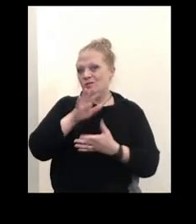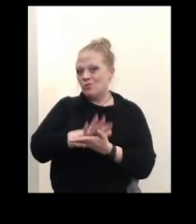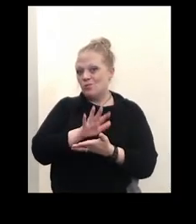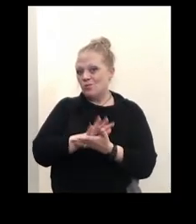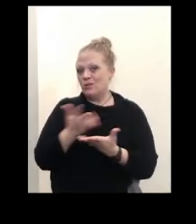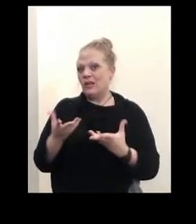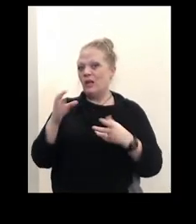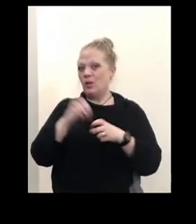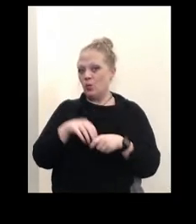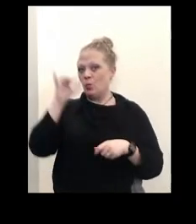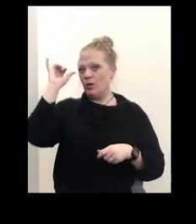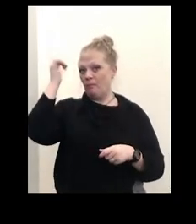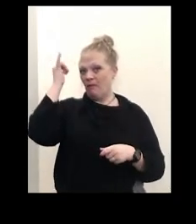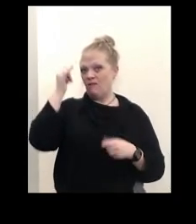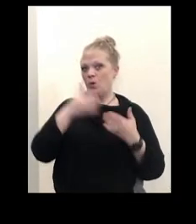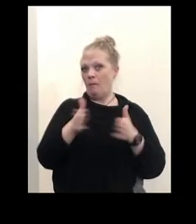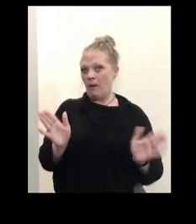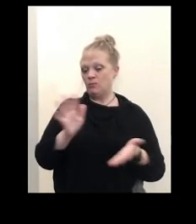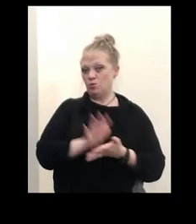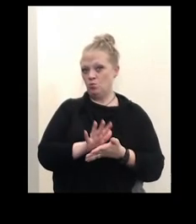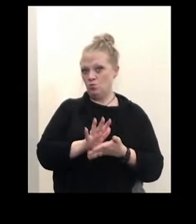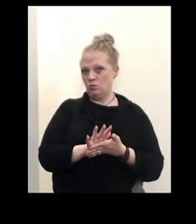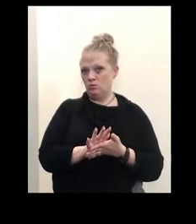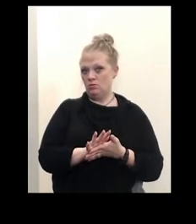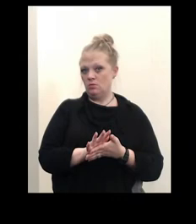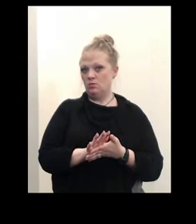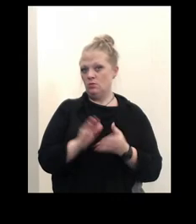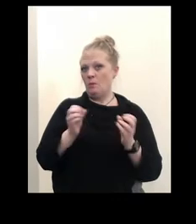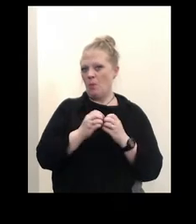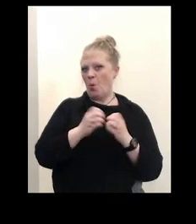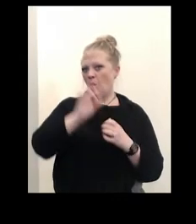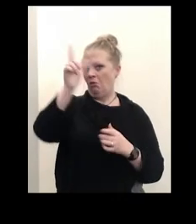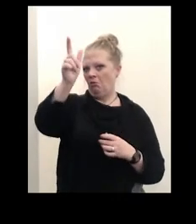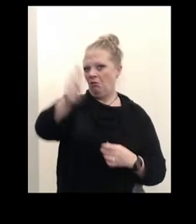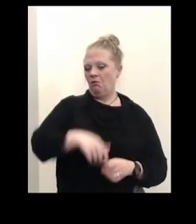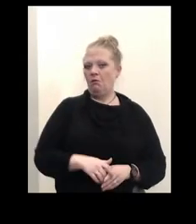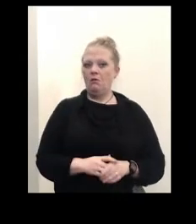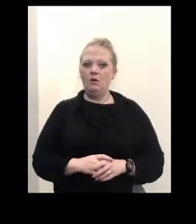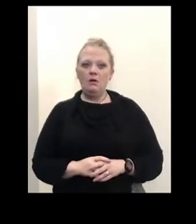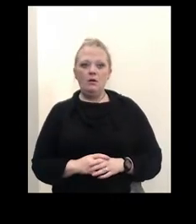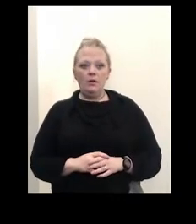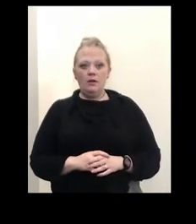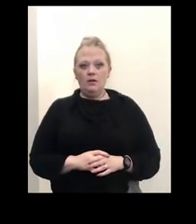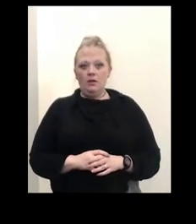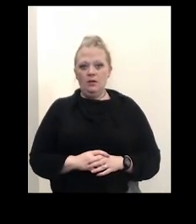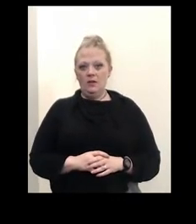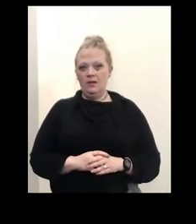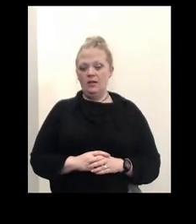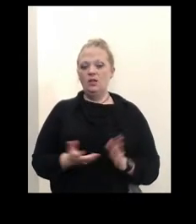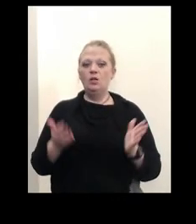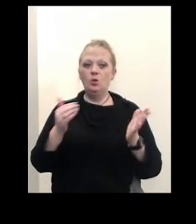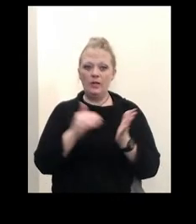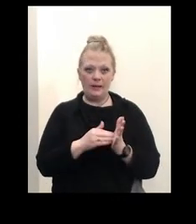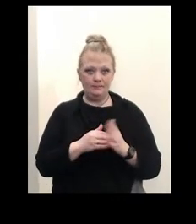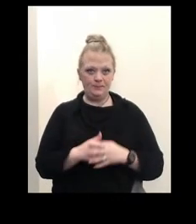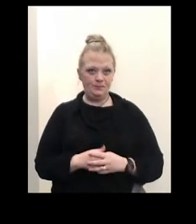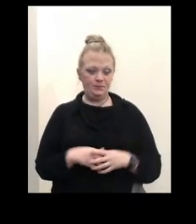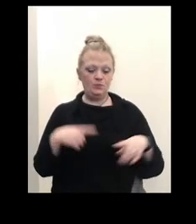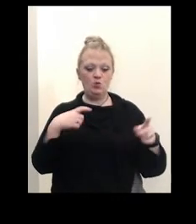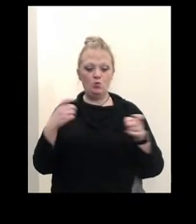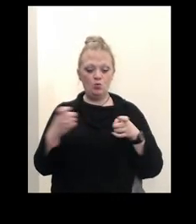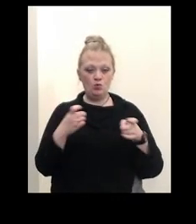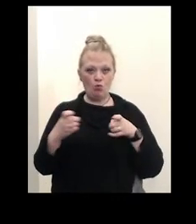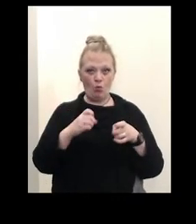in the Buffalo Public Schools so more to come on that. So uh you know again with just in terms of controlling COVID